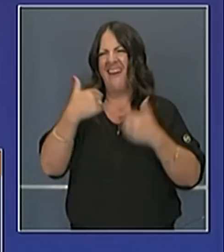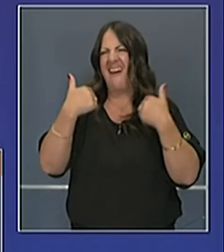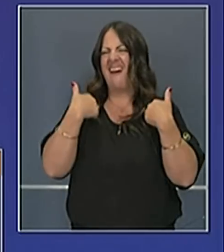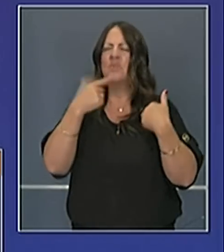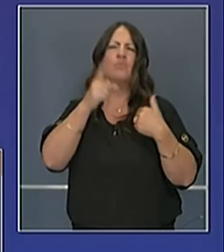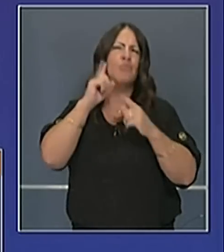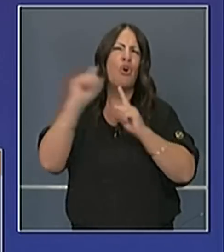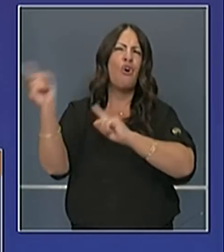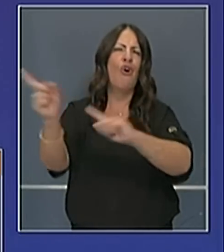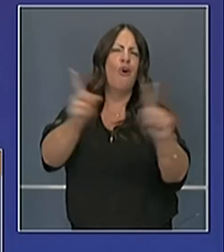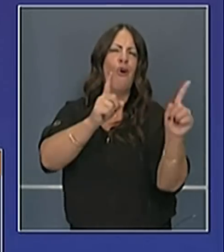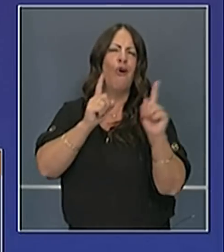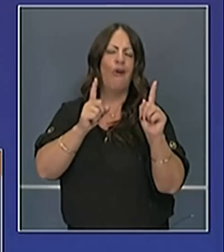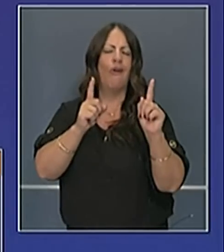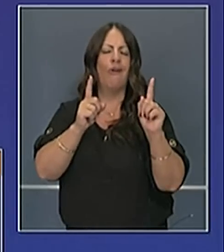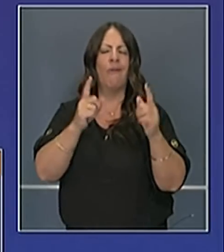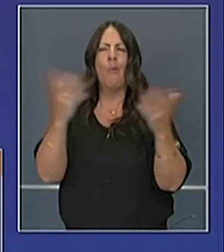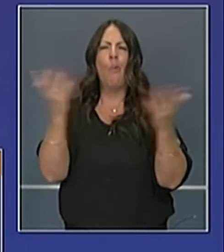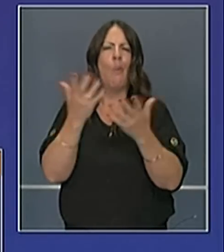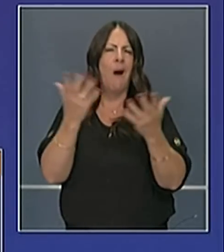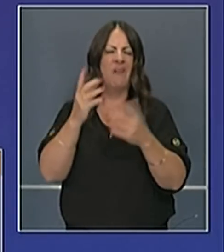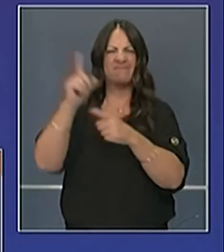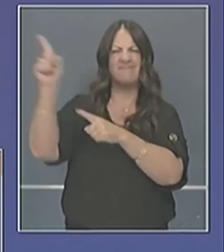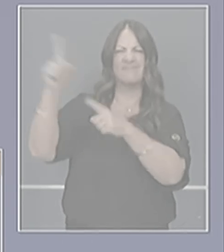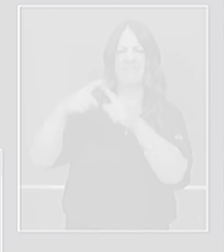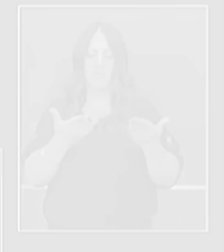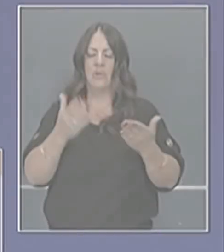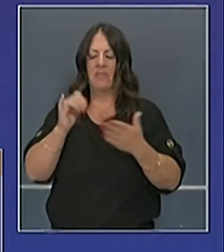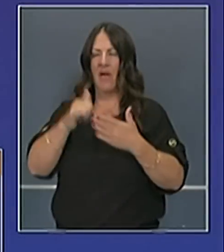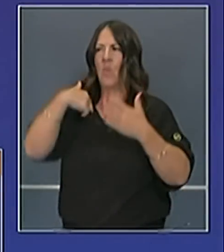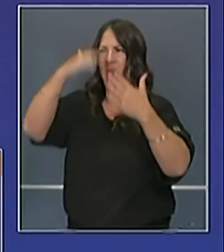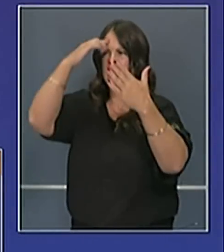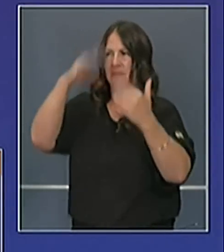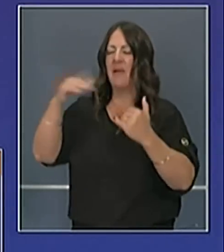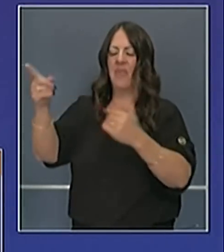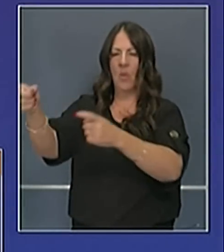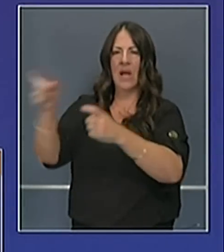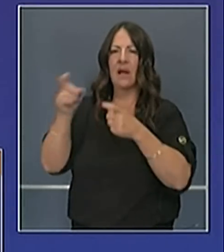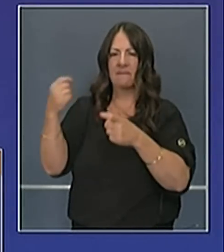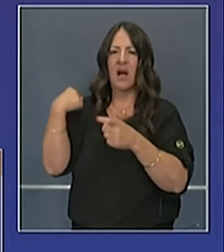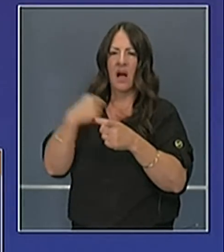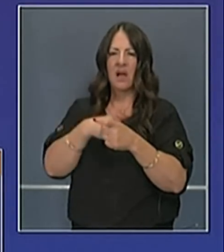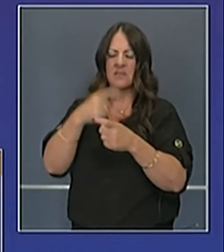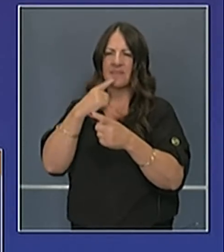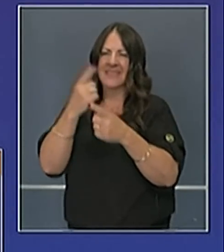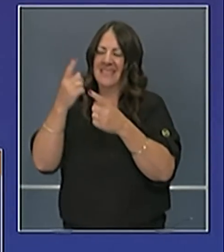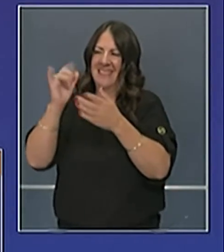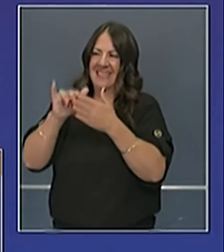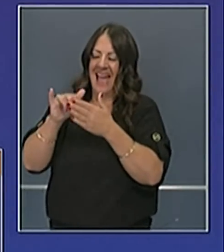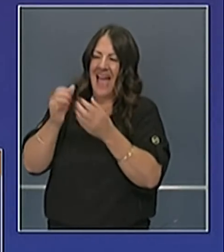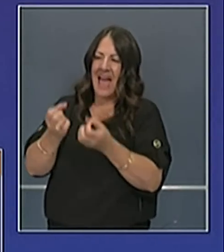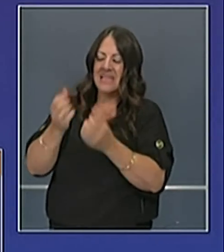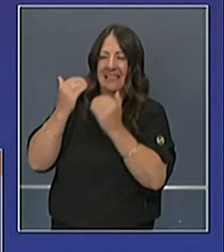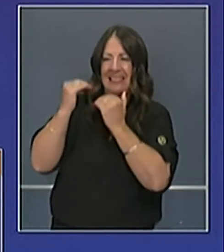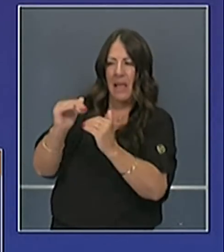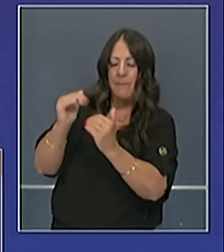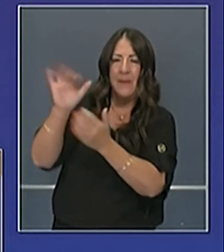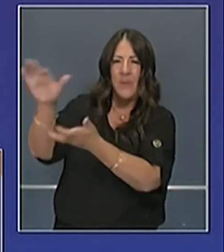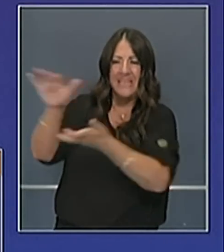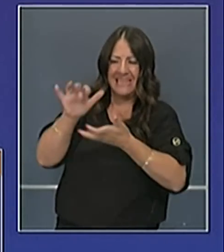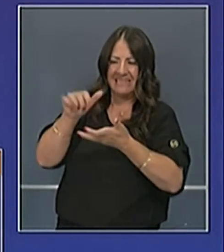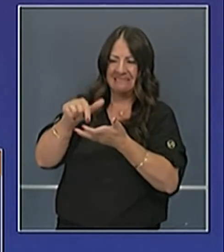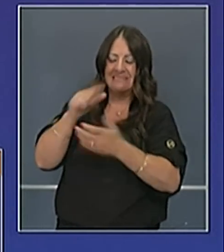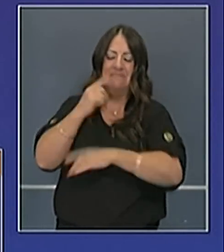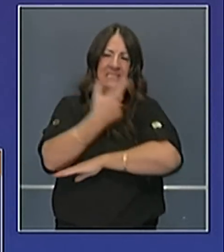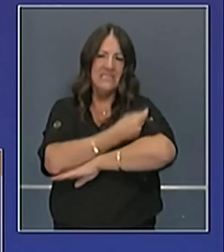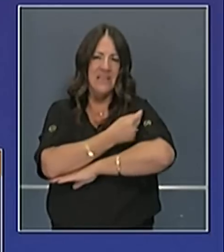hearing that have been advanced out of Washington, D.C. These limited doses will be for a limited number of people, and we don't